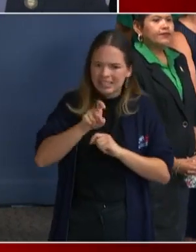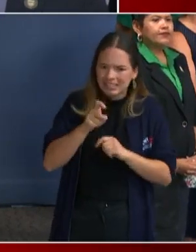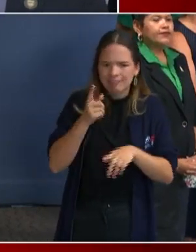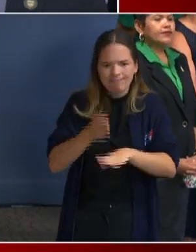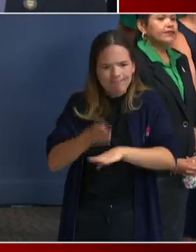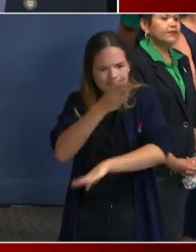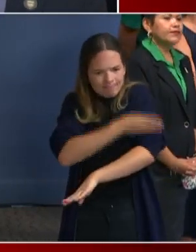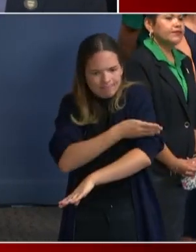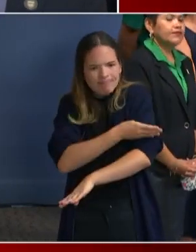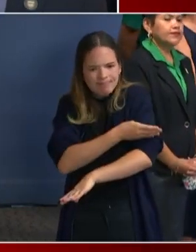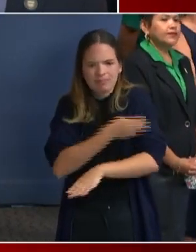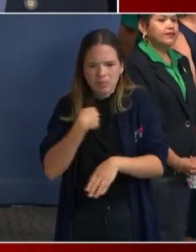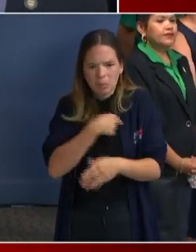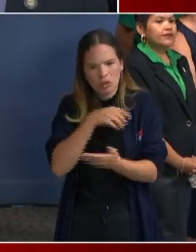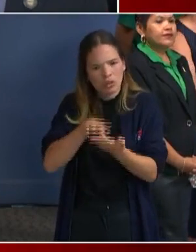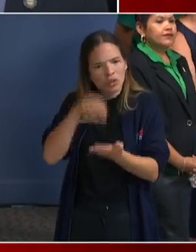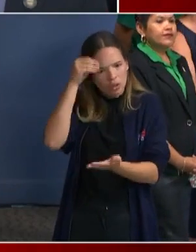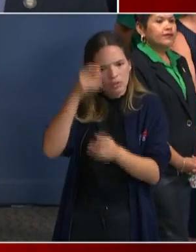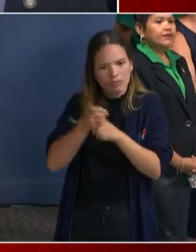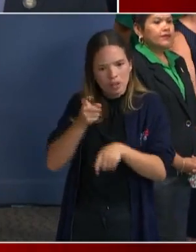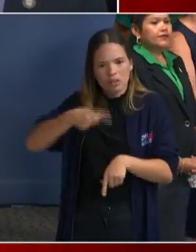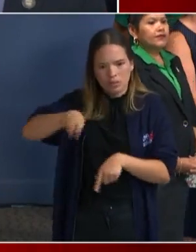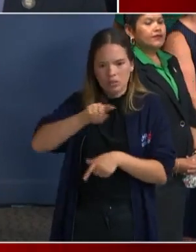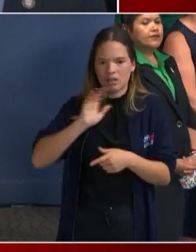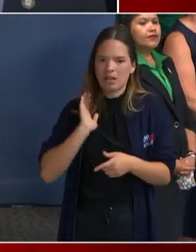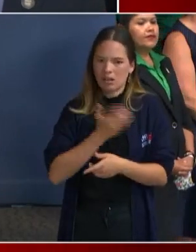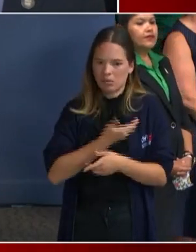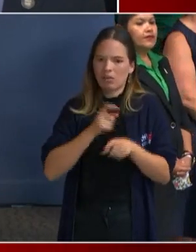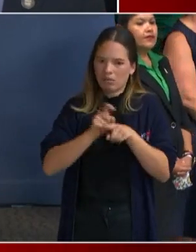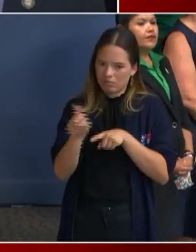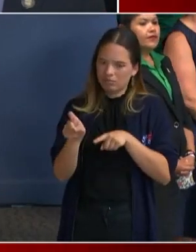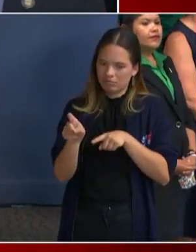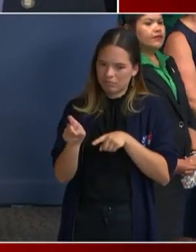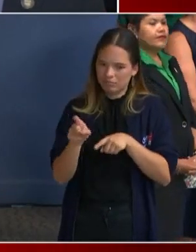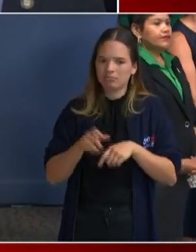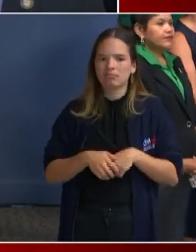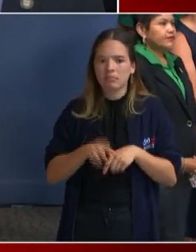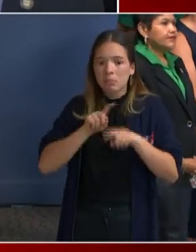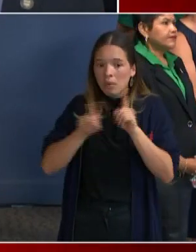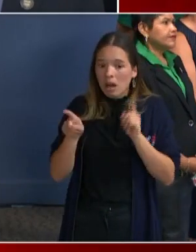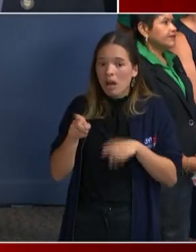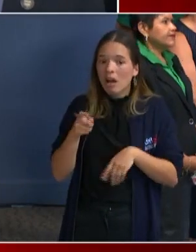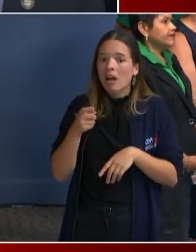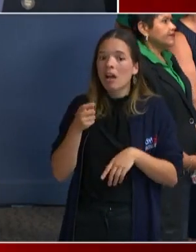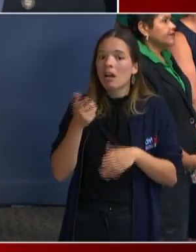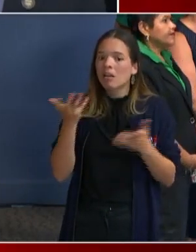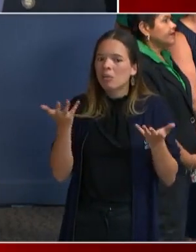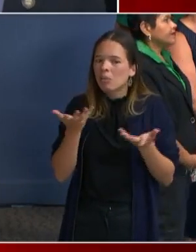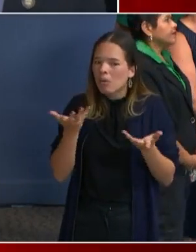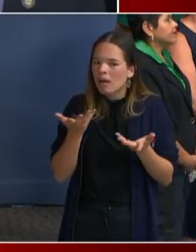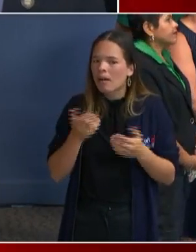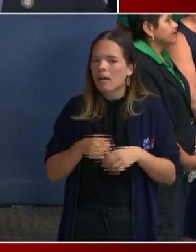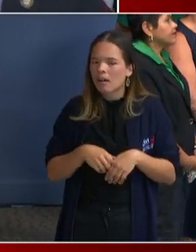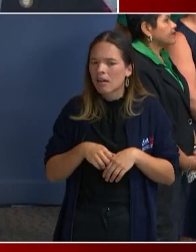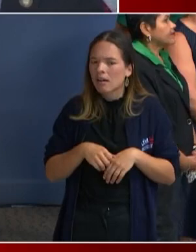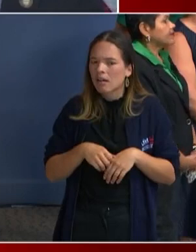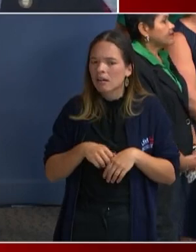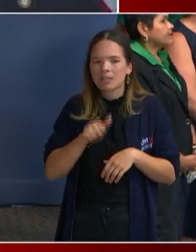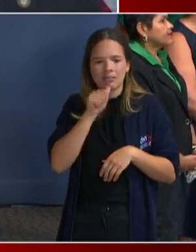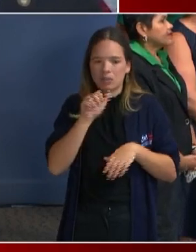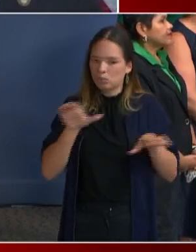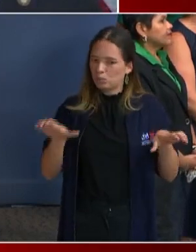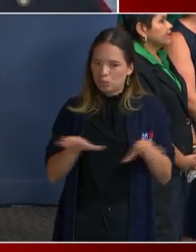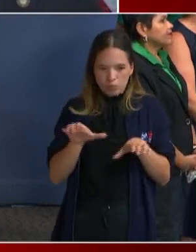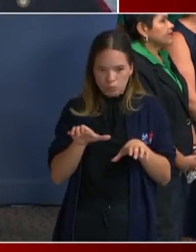we learn from all of our calls. But what we won't do is really focus